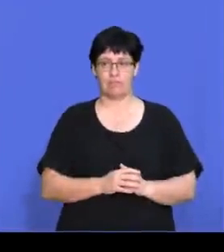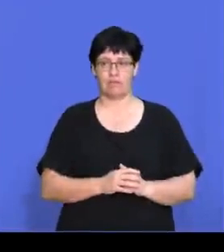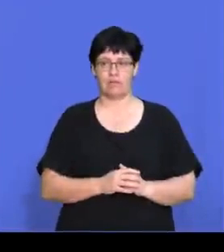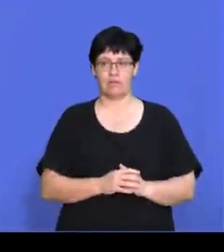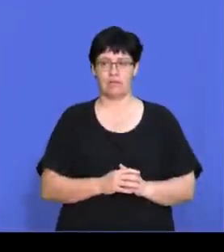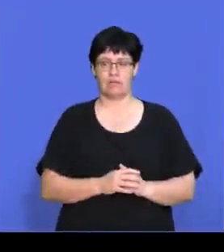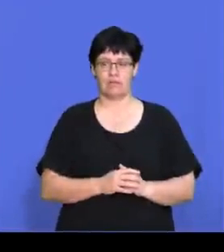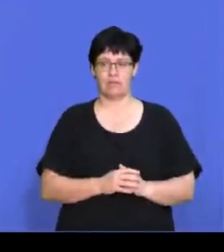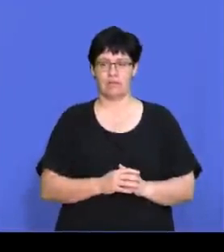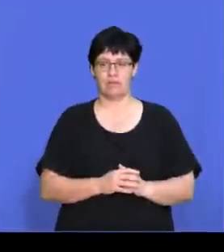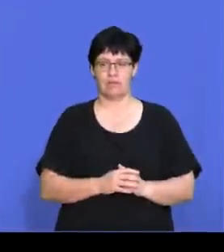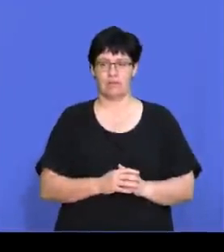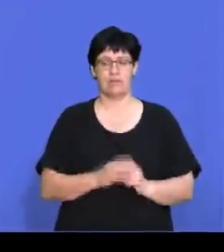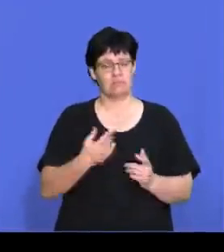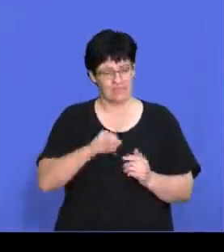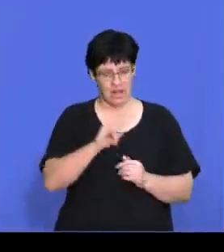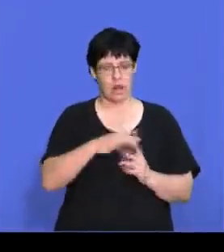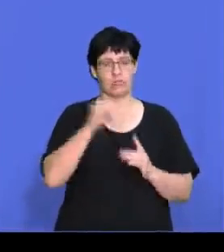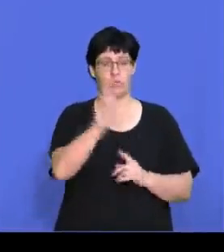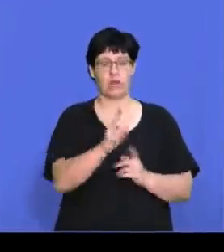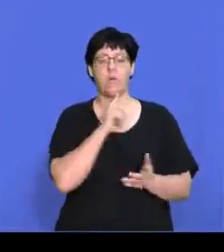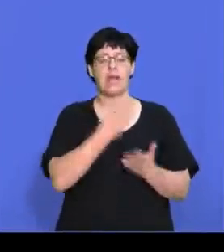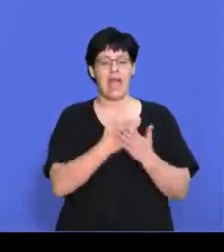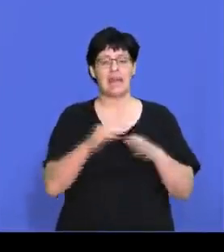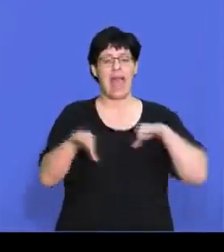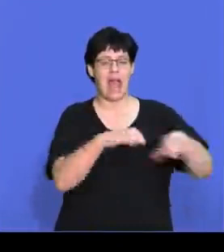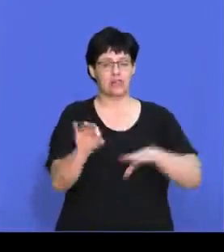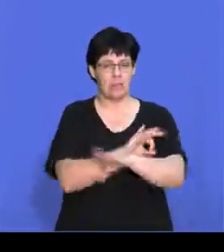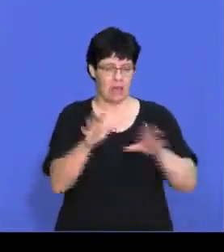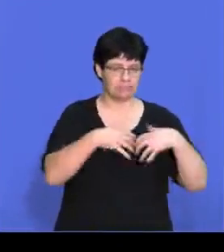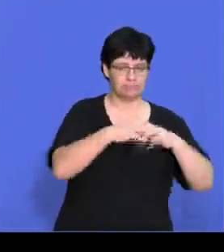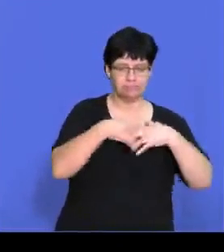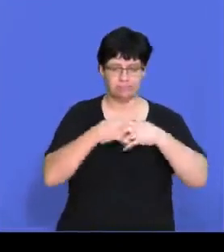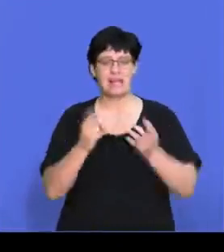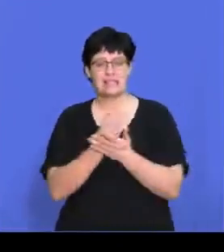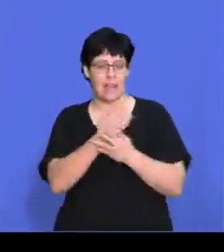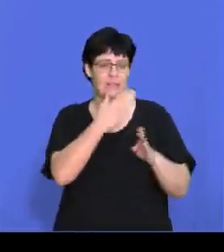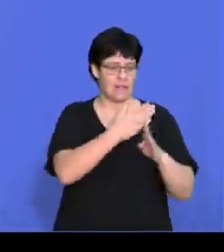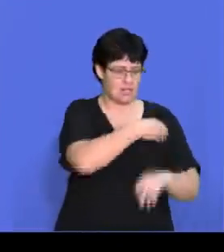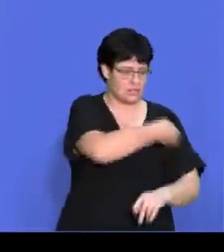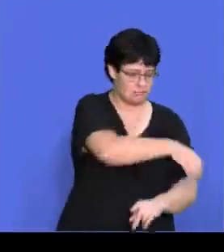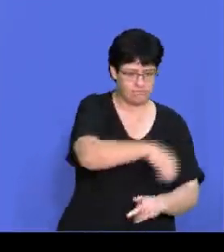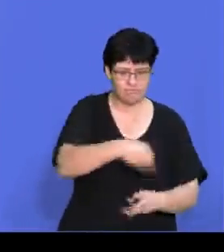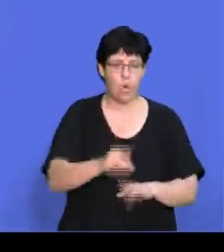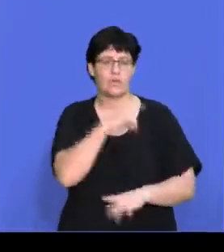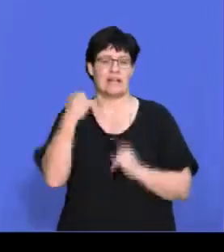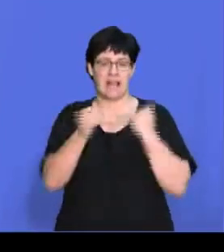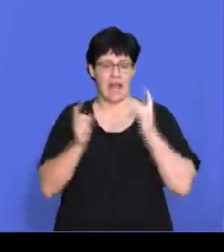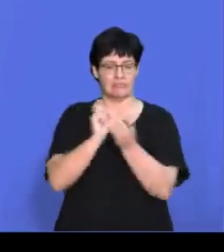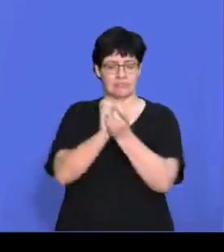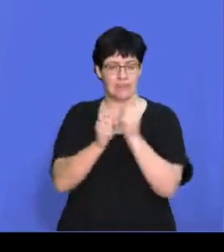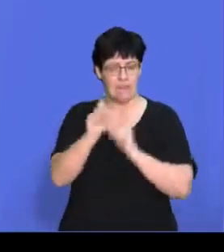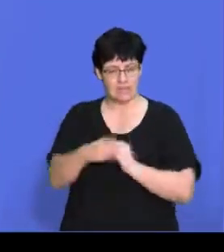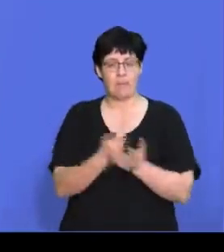Option one, can develop action plans, including the tasks to be done or deadlines to be met, and what resources